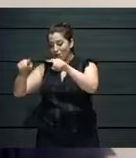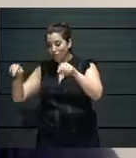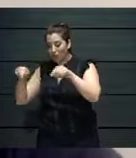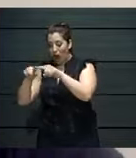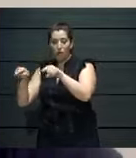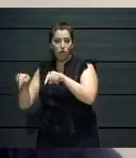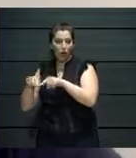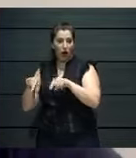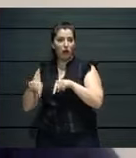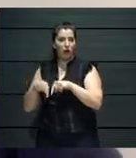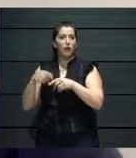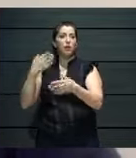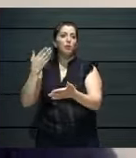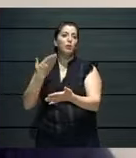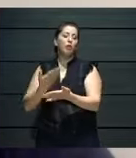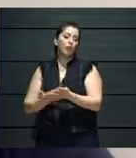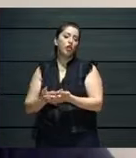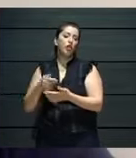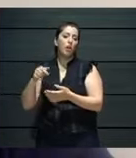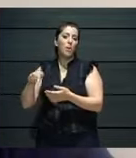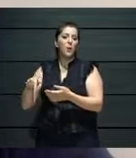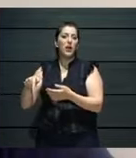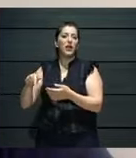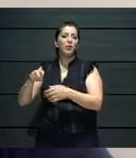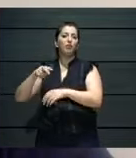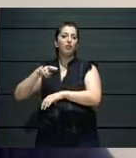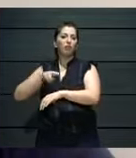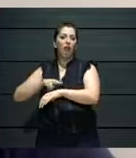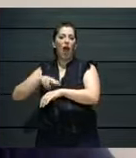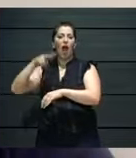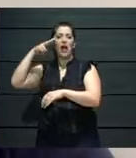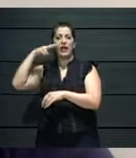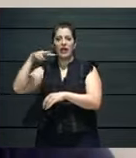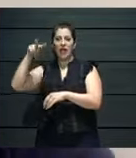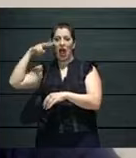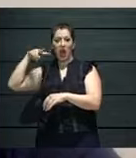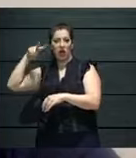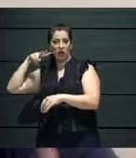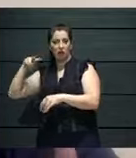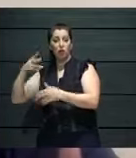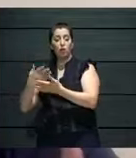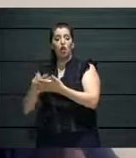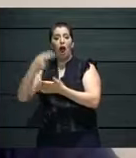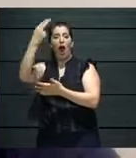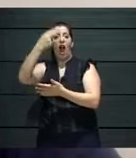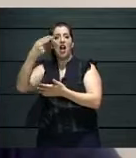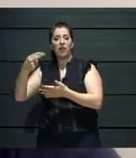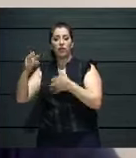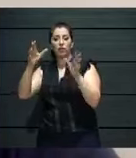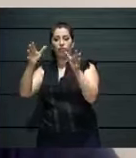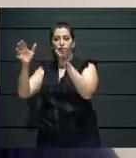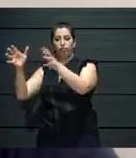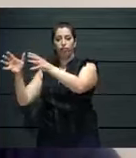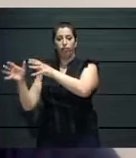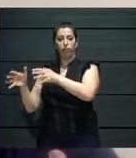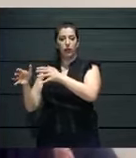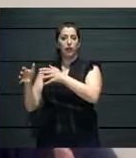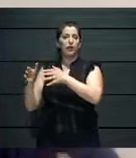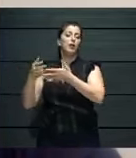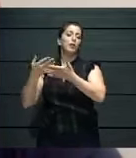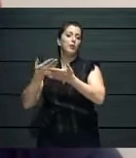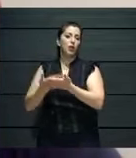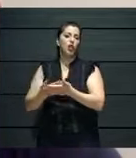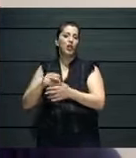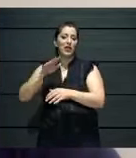can, that serve as a gallery of where you can, where we can put artworks in. And in this first months of Corona, we asked our